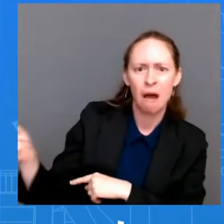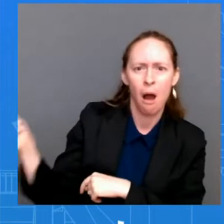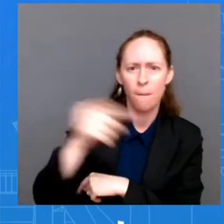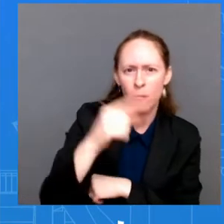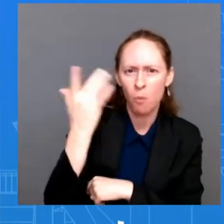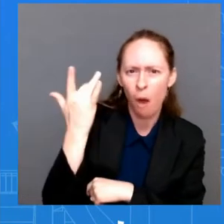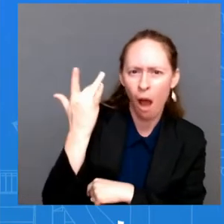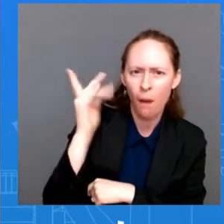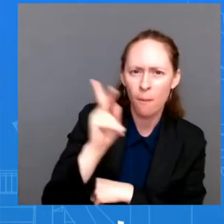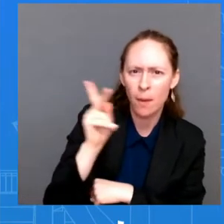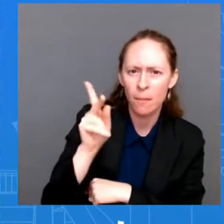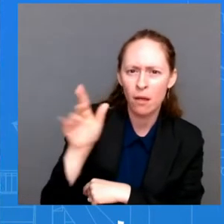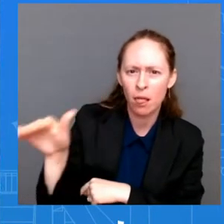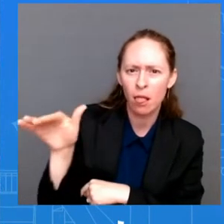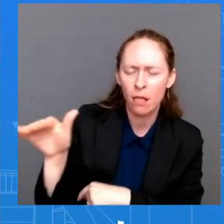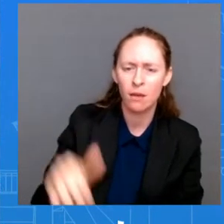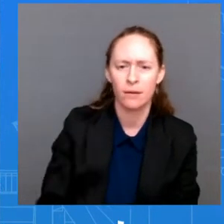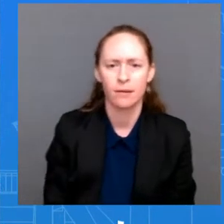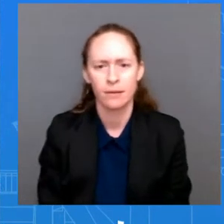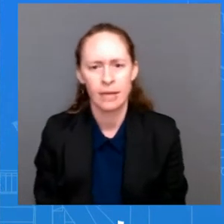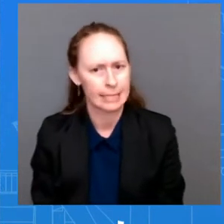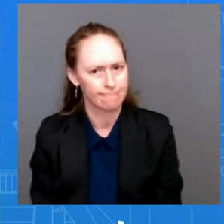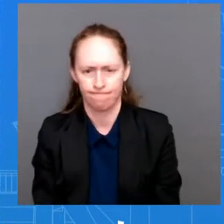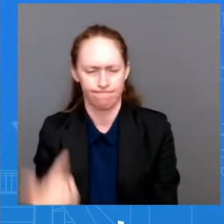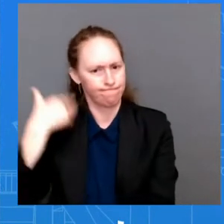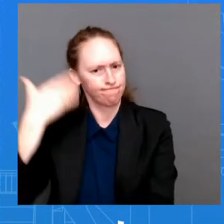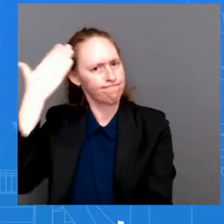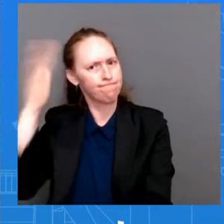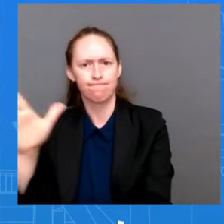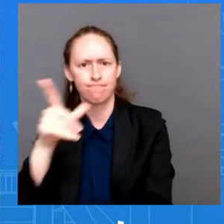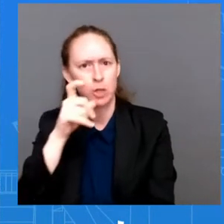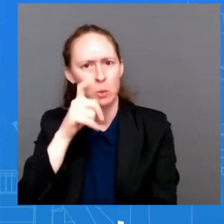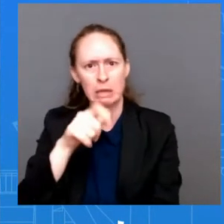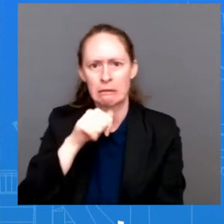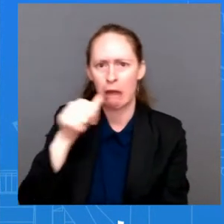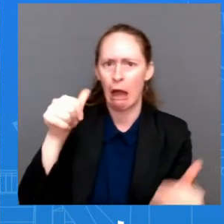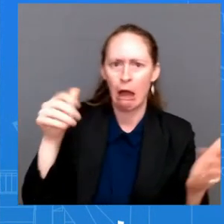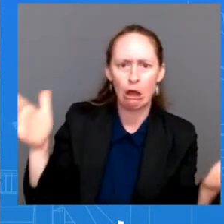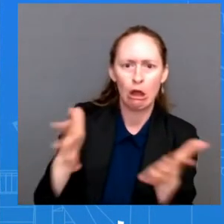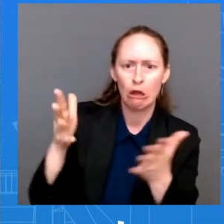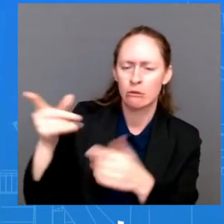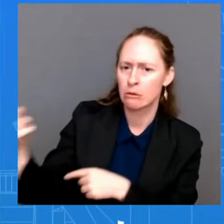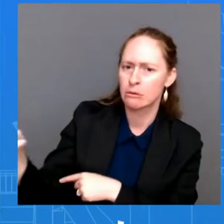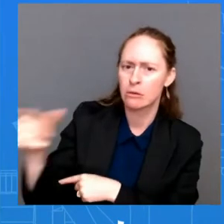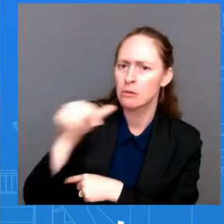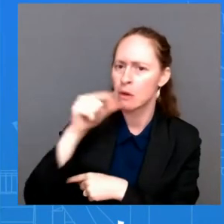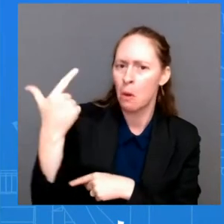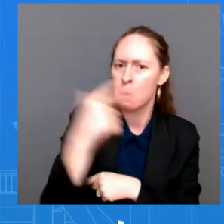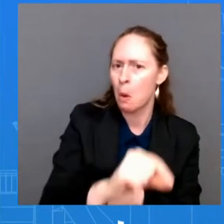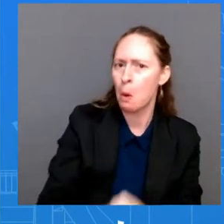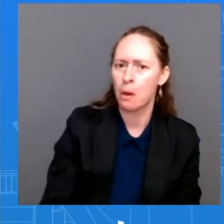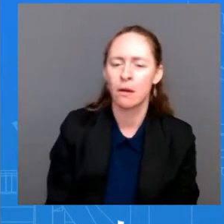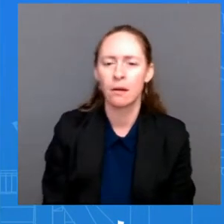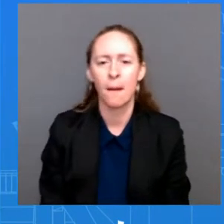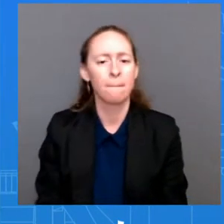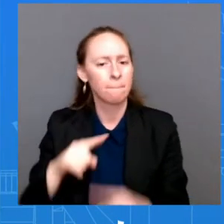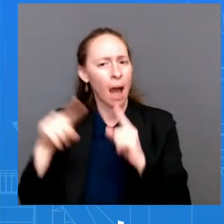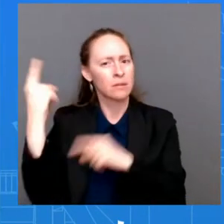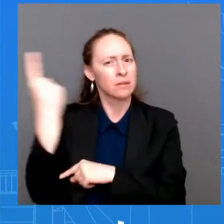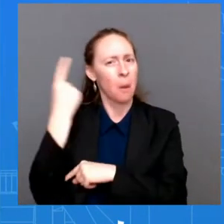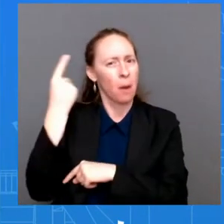go. Who urged her not to go? The President said on August 20th that the military doesn't think it's a good idea for her to The Speaker makes her own decisions. What